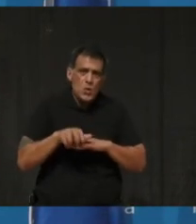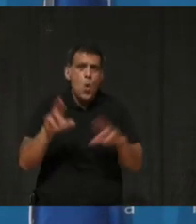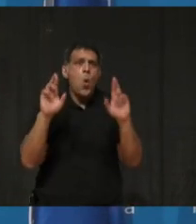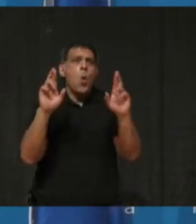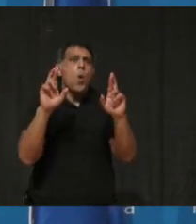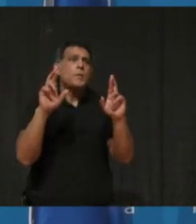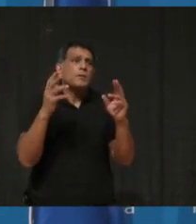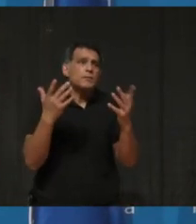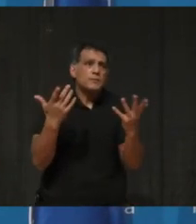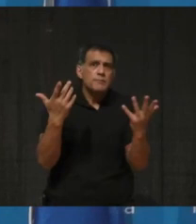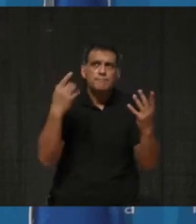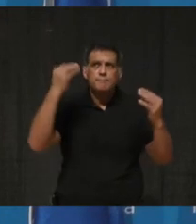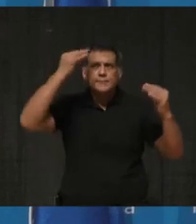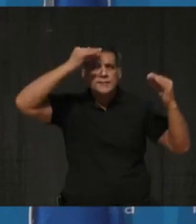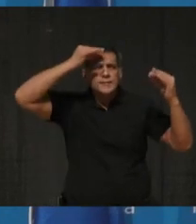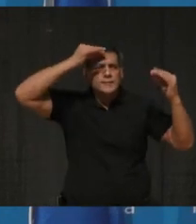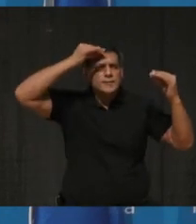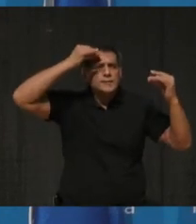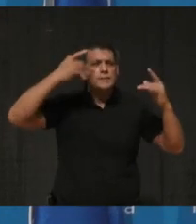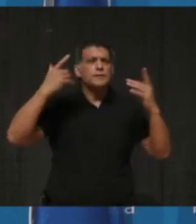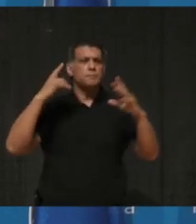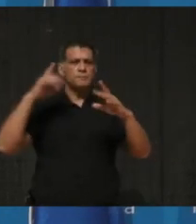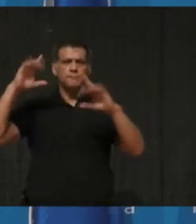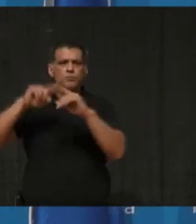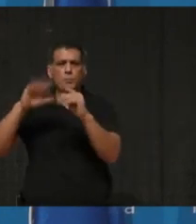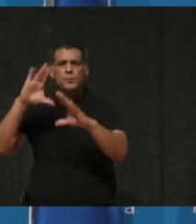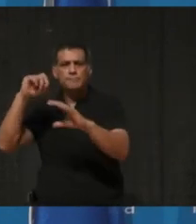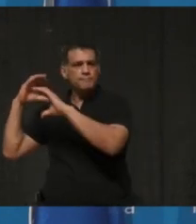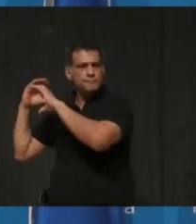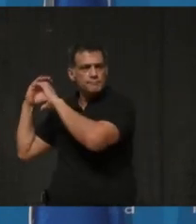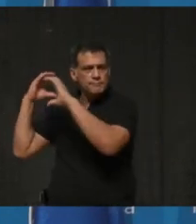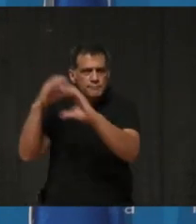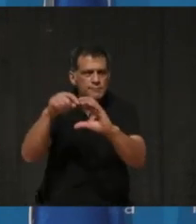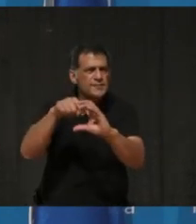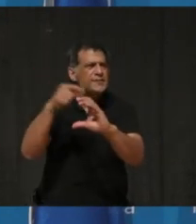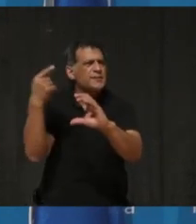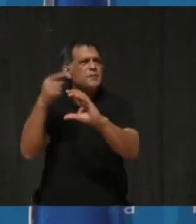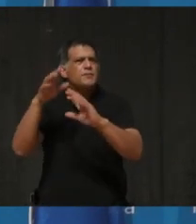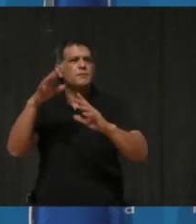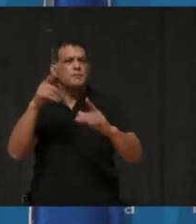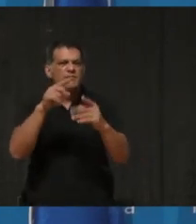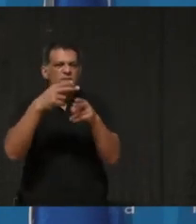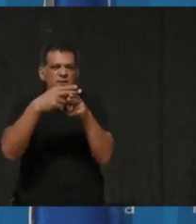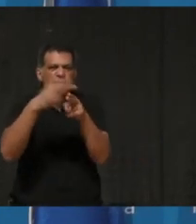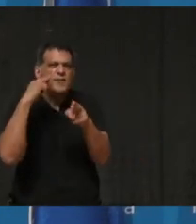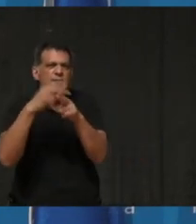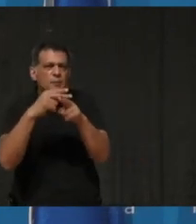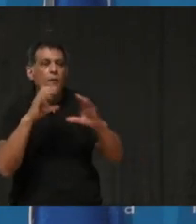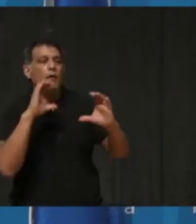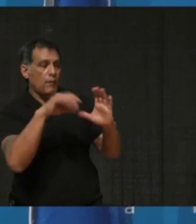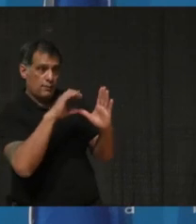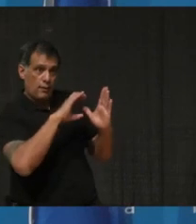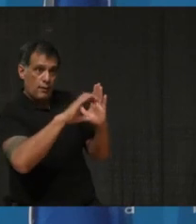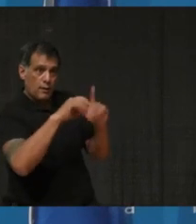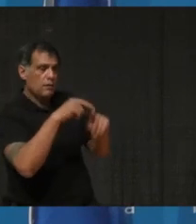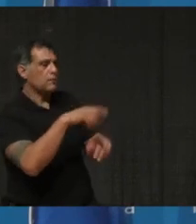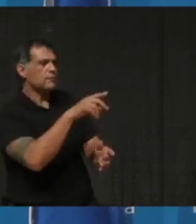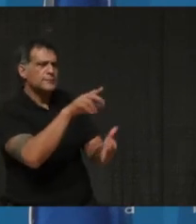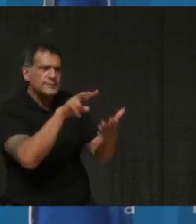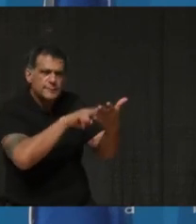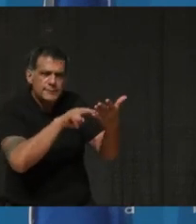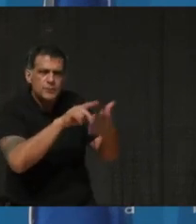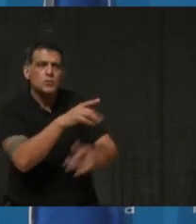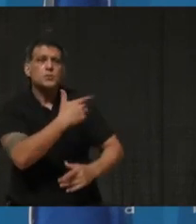mobile units to come out to those seniors. We saw that pilot project in Scarborough this morning when we read it in the Toronto Star